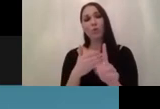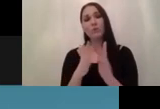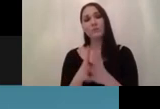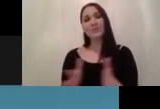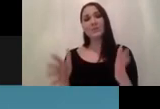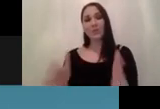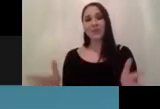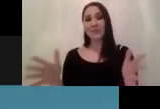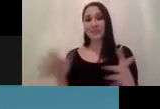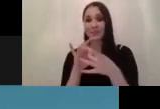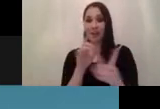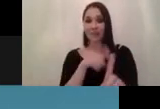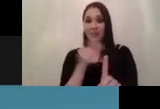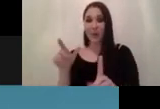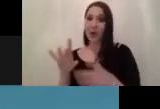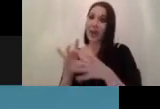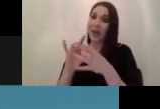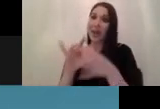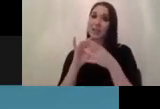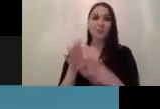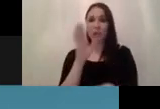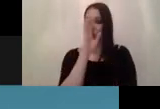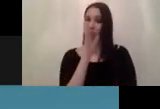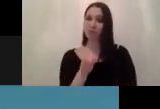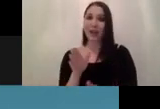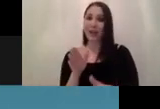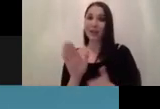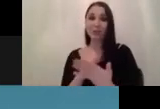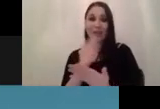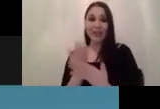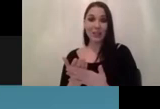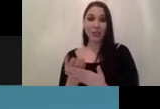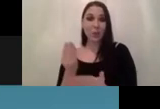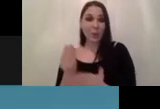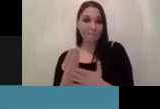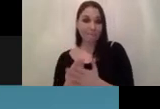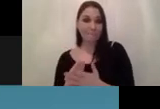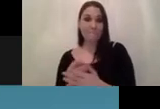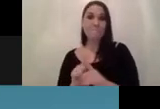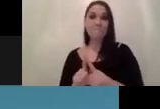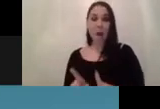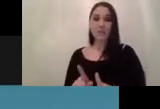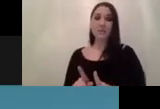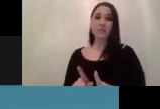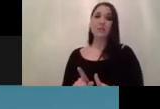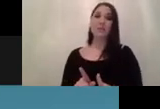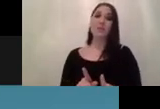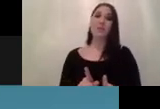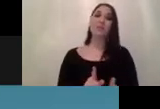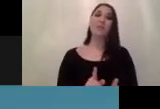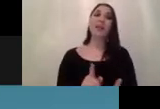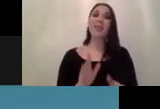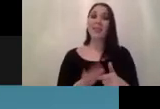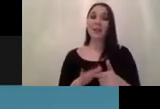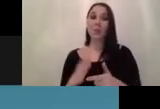customer engagement which does not directly translate into revenue but could and indirectly translate into revenue and there you have a score